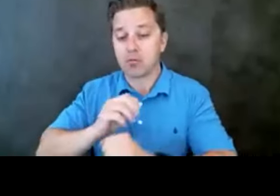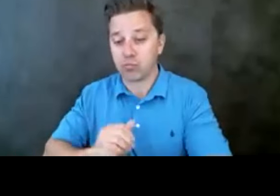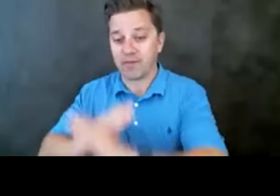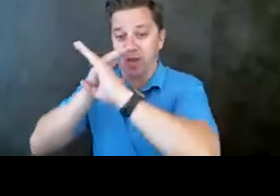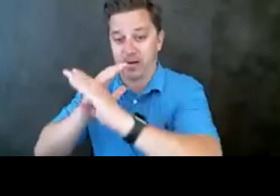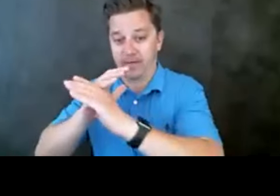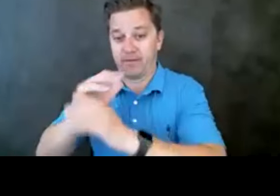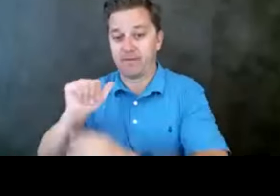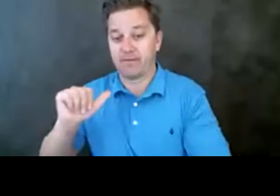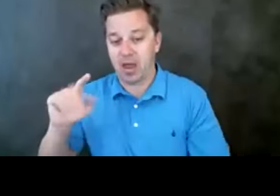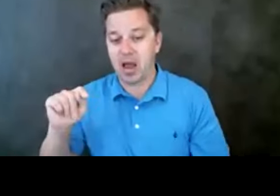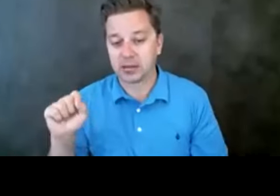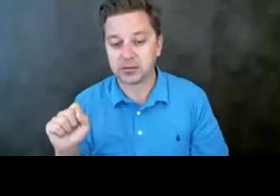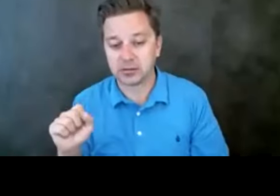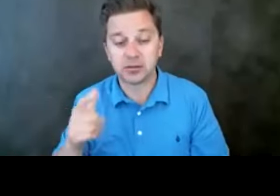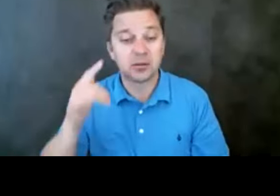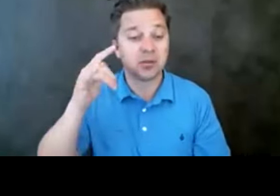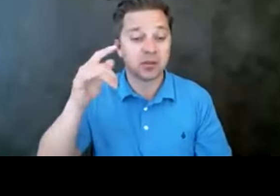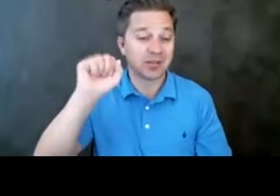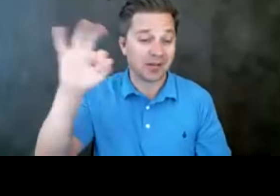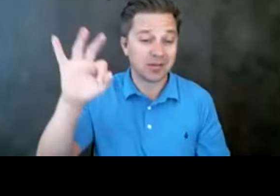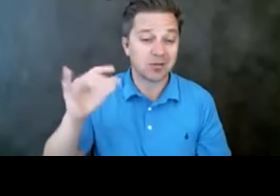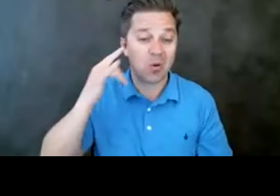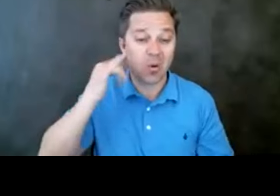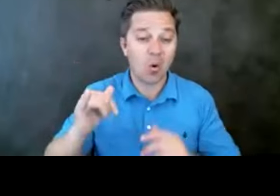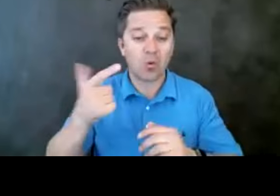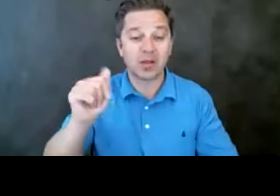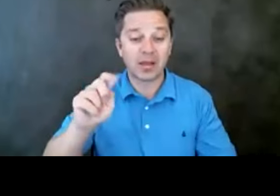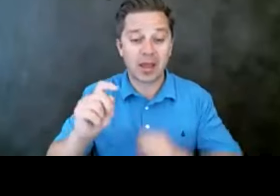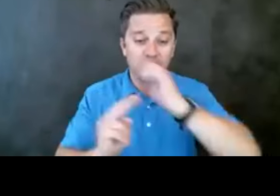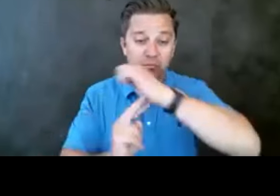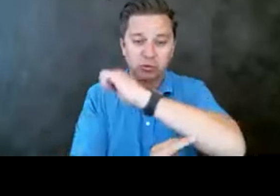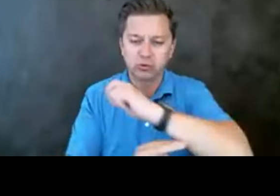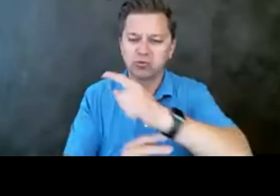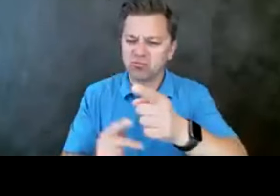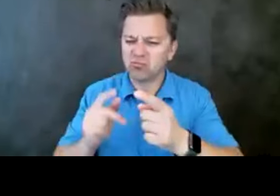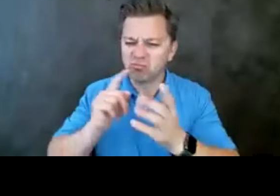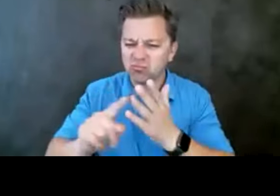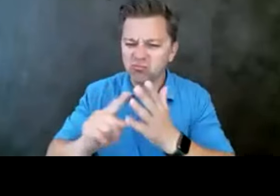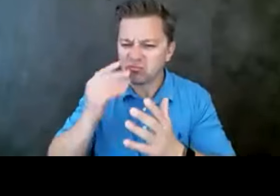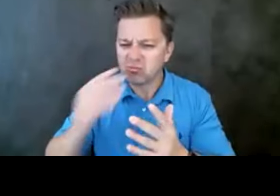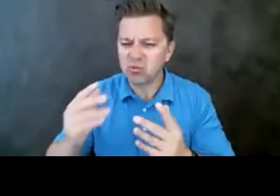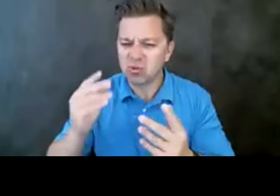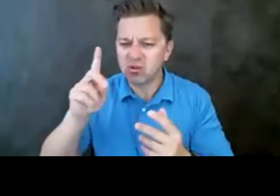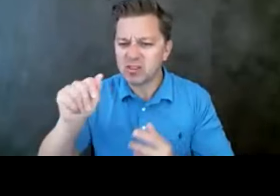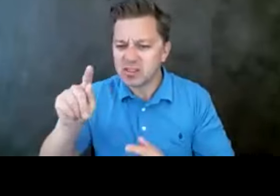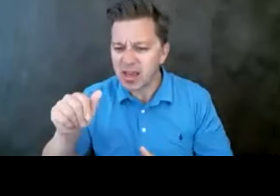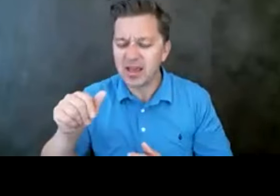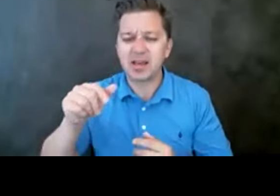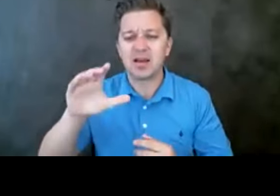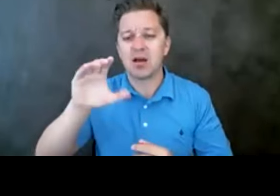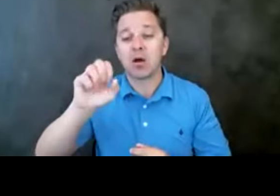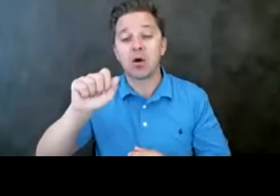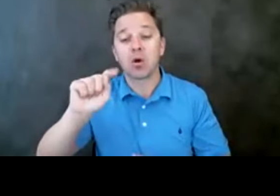Golden Gate Bridge is one example of a location where they actually do get pretty good data on the preventative acts. The Coast Guard, as well as the